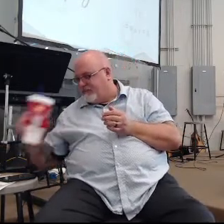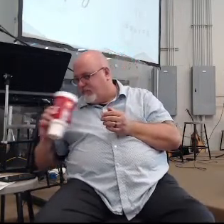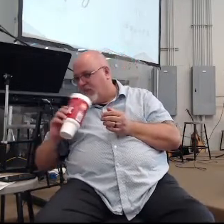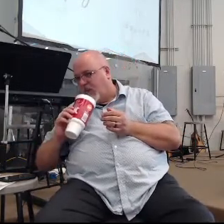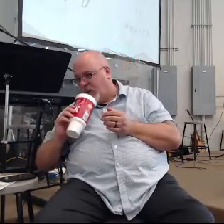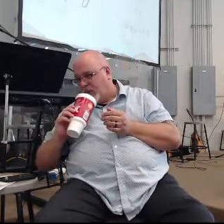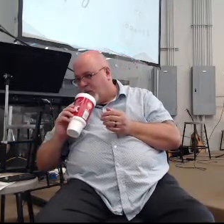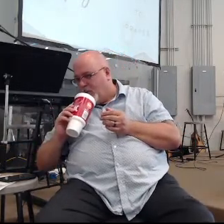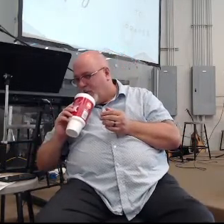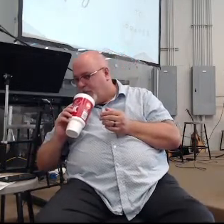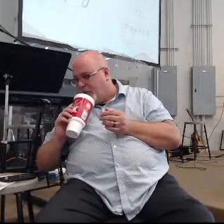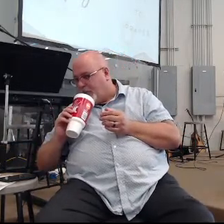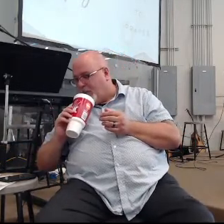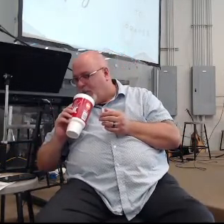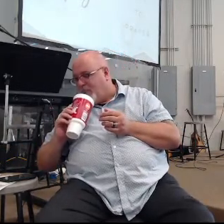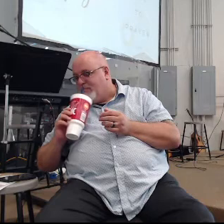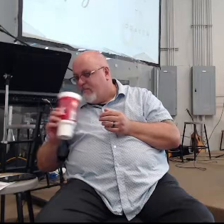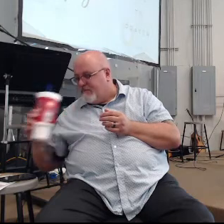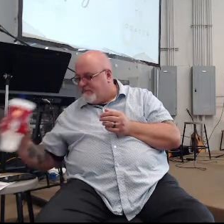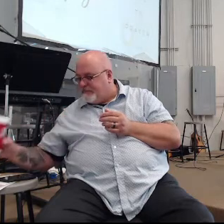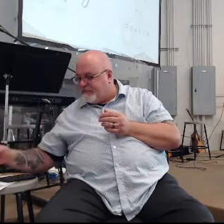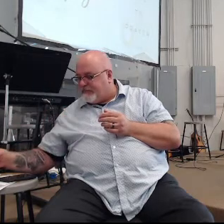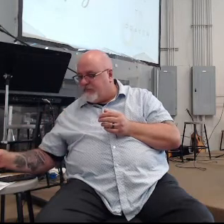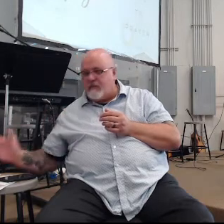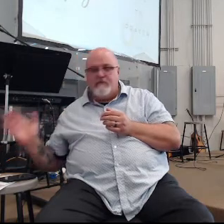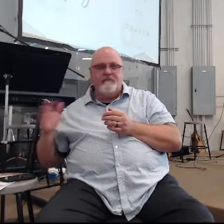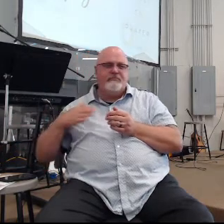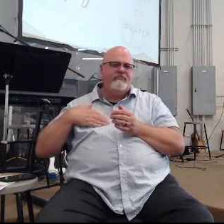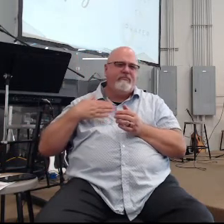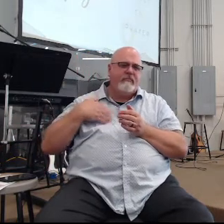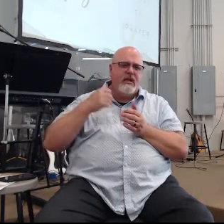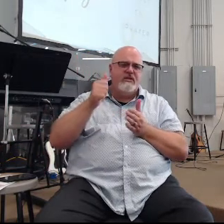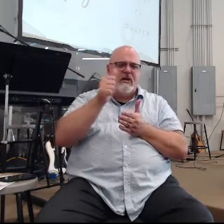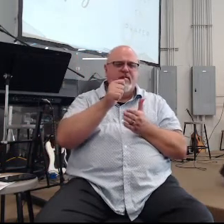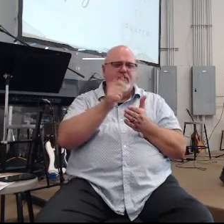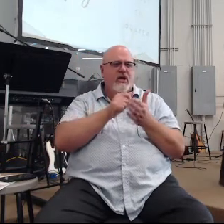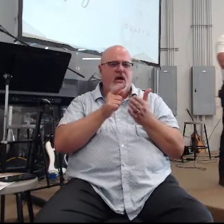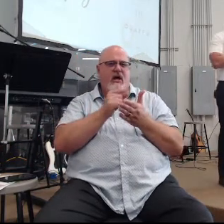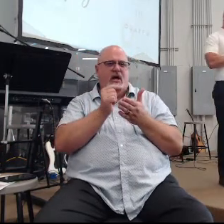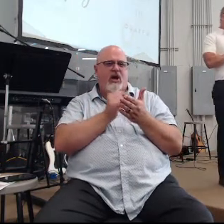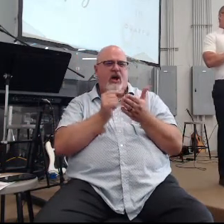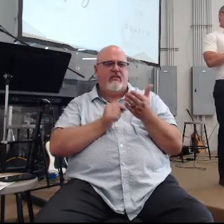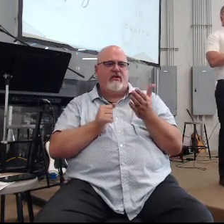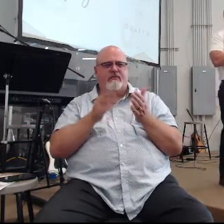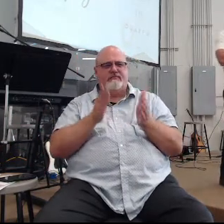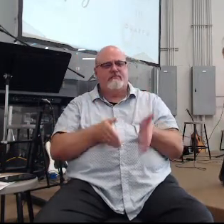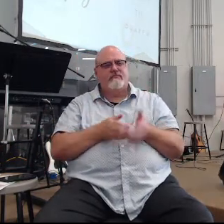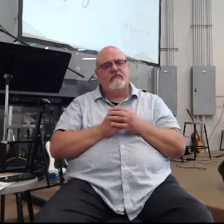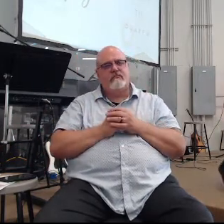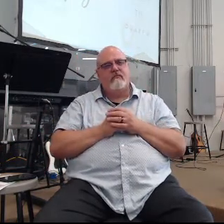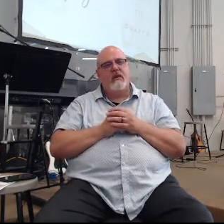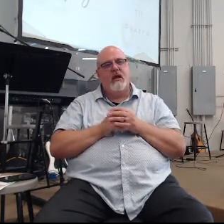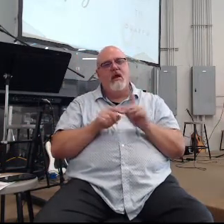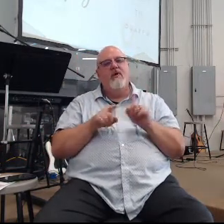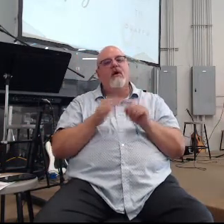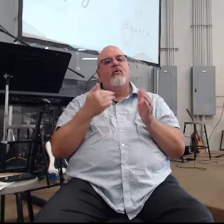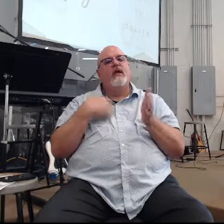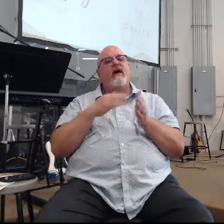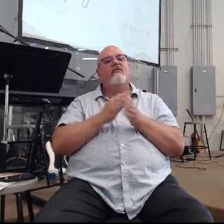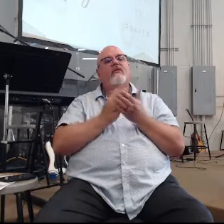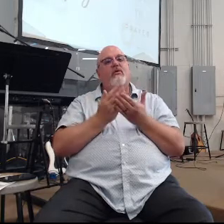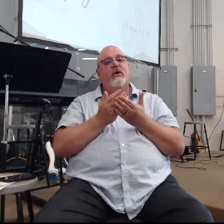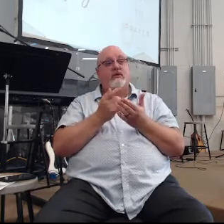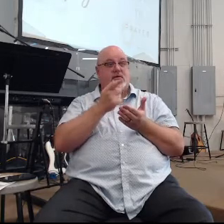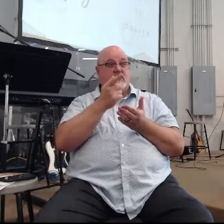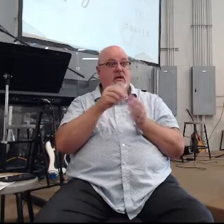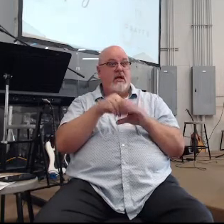younger than you would expect an author and professor and guy with a doctorate to be but we have these books available